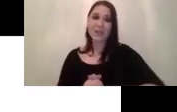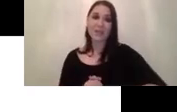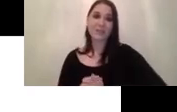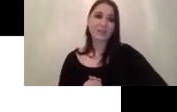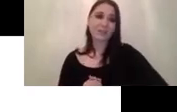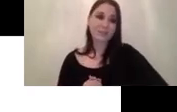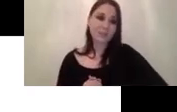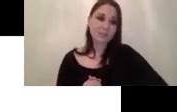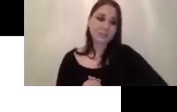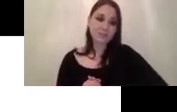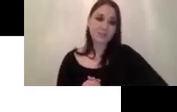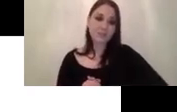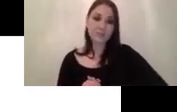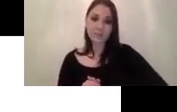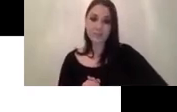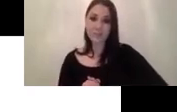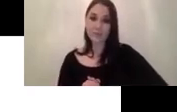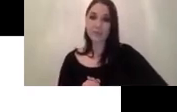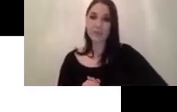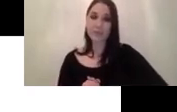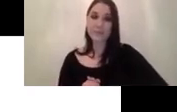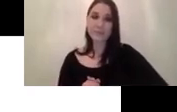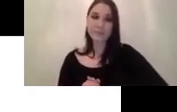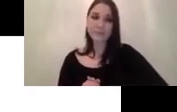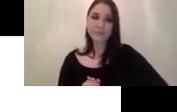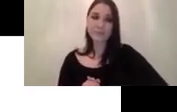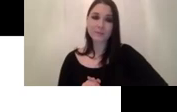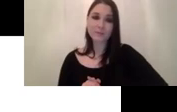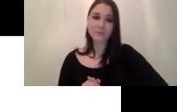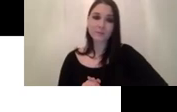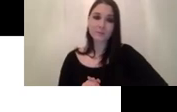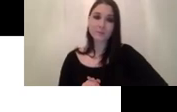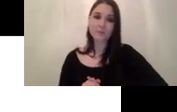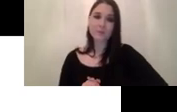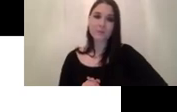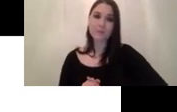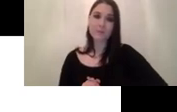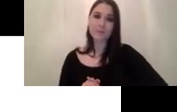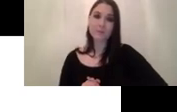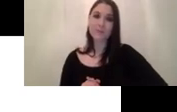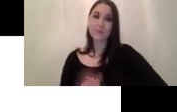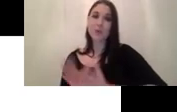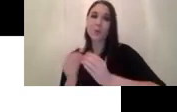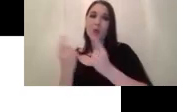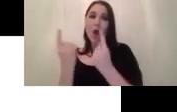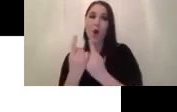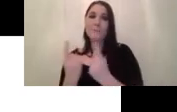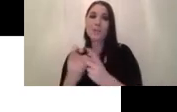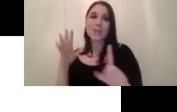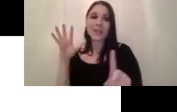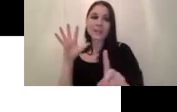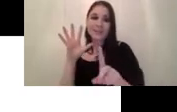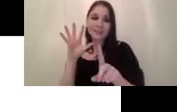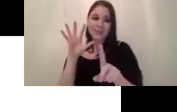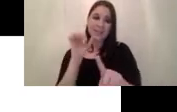um but with the anchor based method uh the objects detected are normally have the